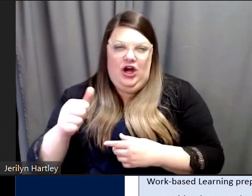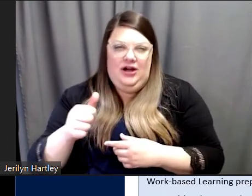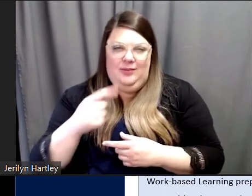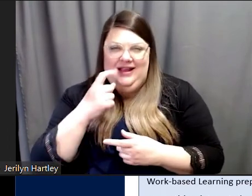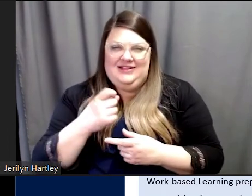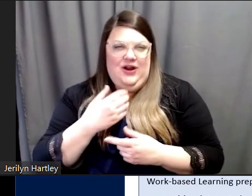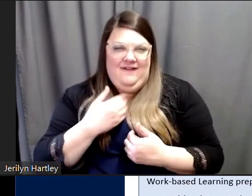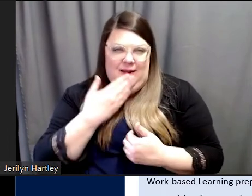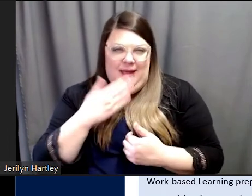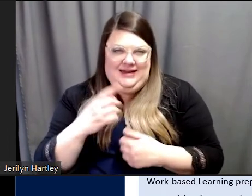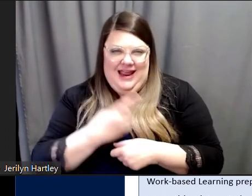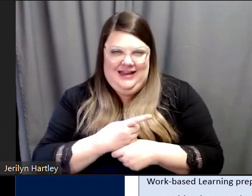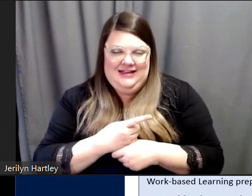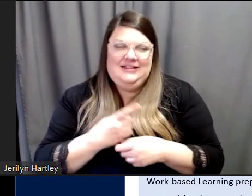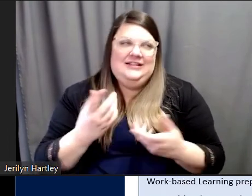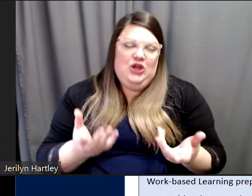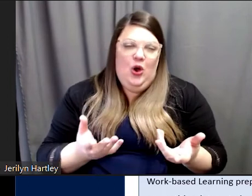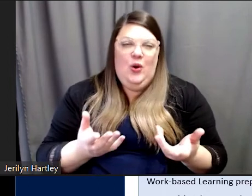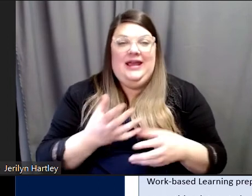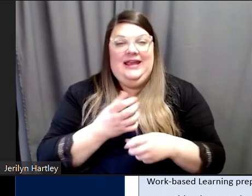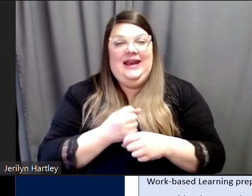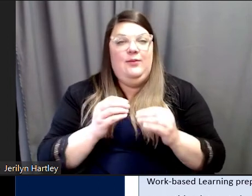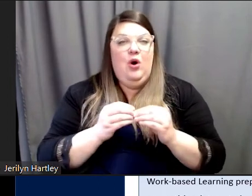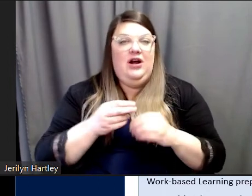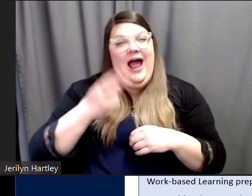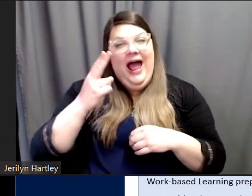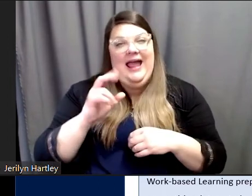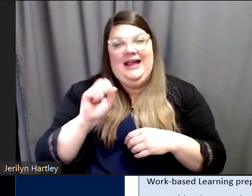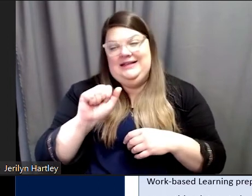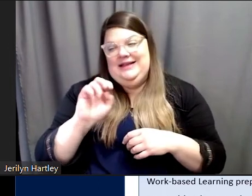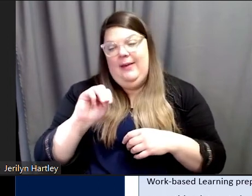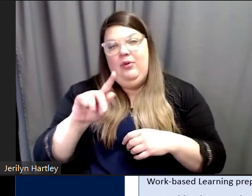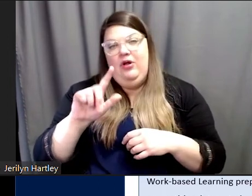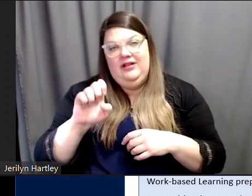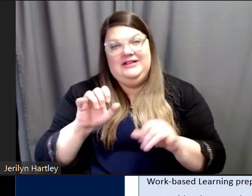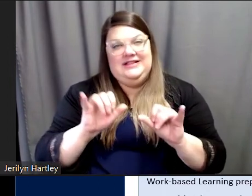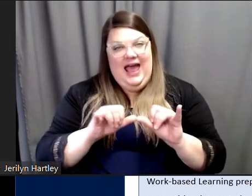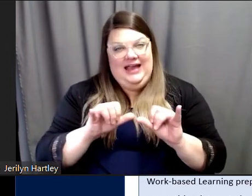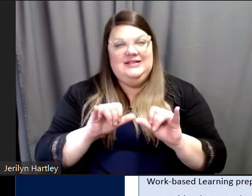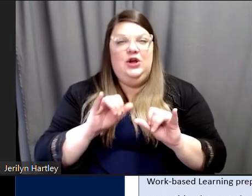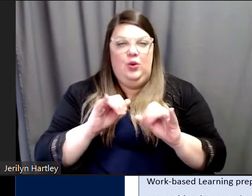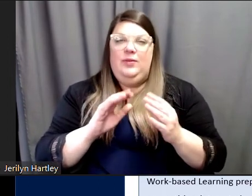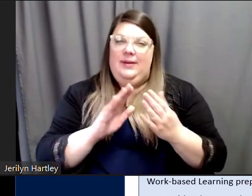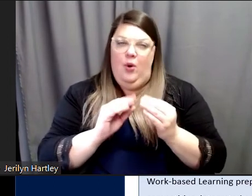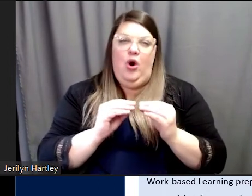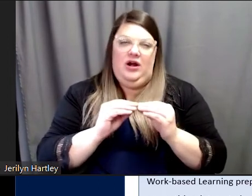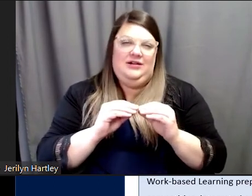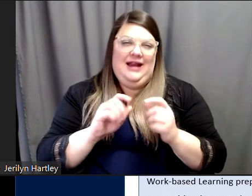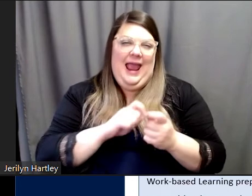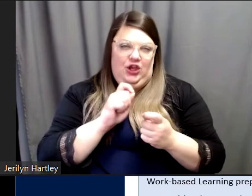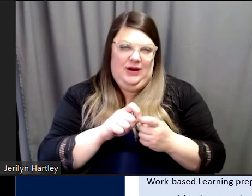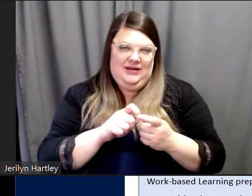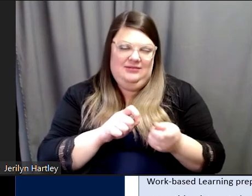higher sample size, obviously, would make this way more accurate, but I think this is a good starting point.